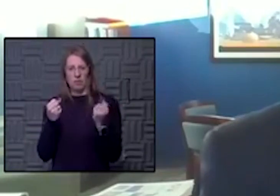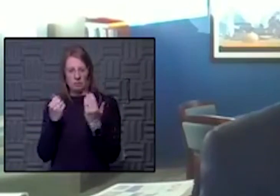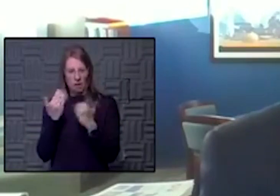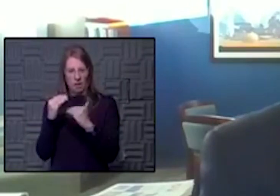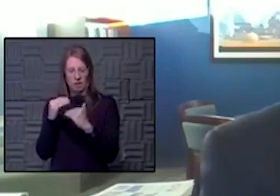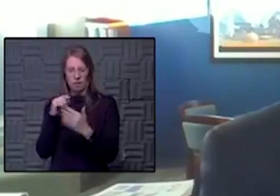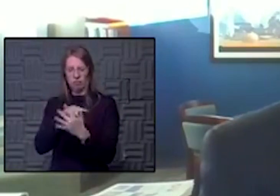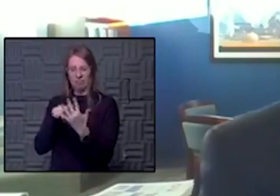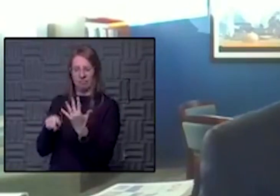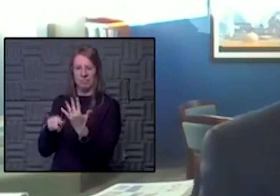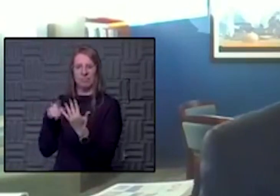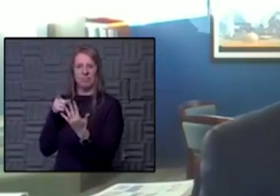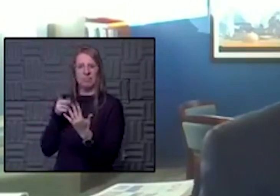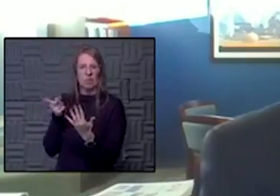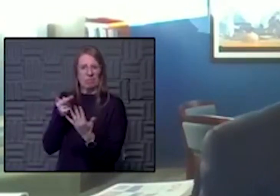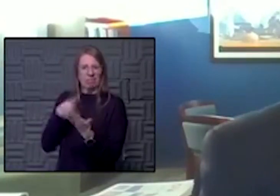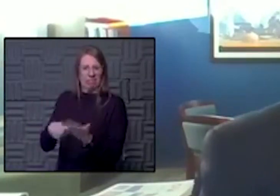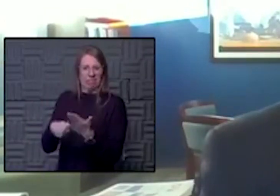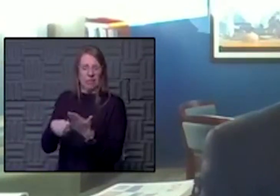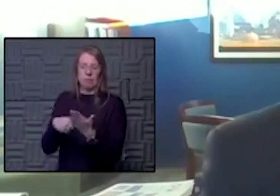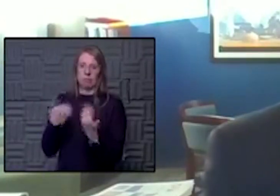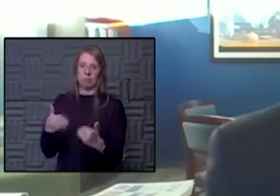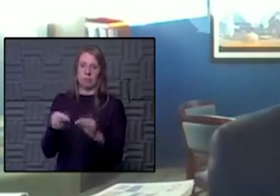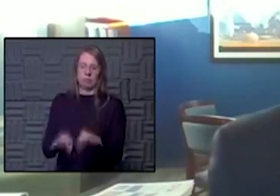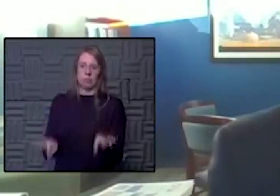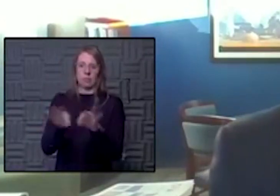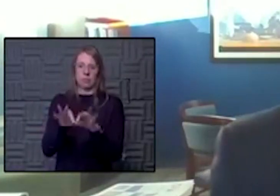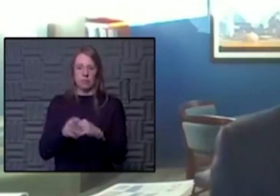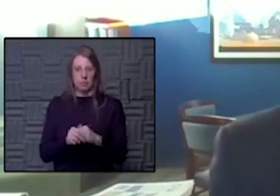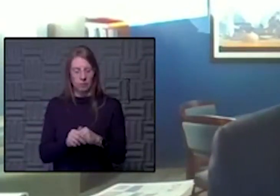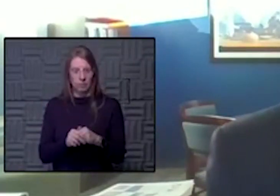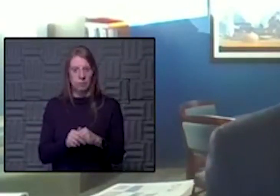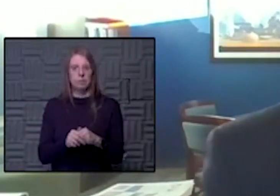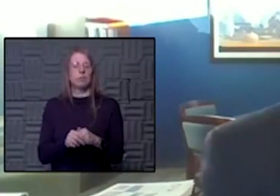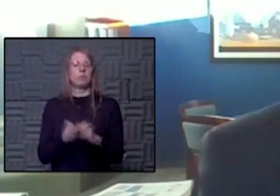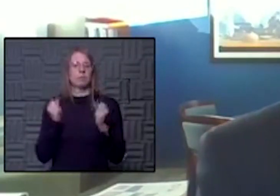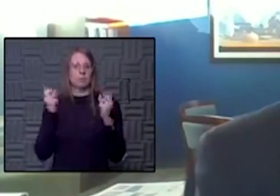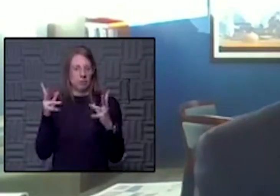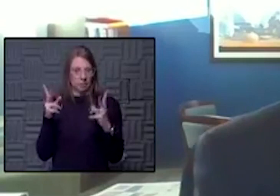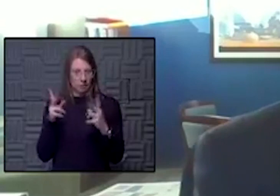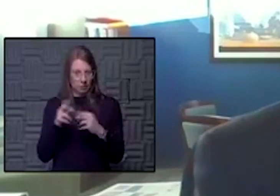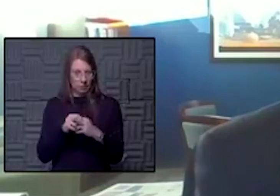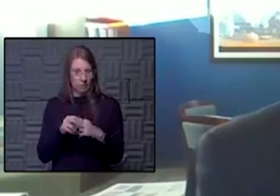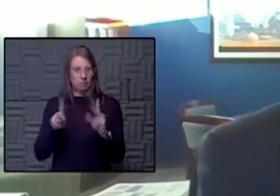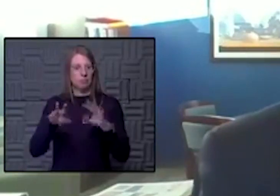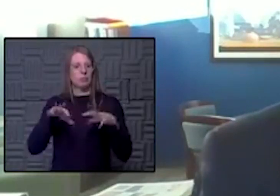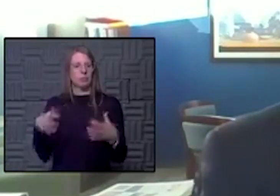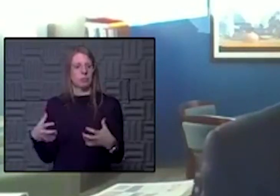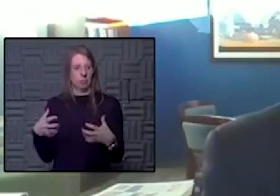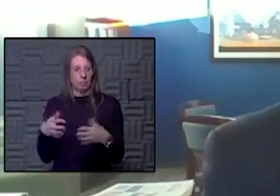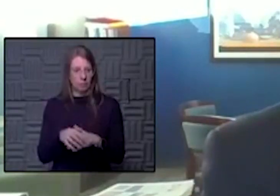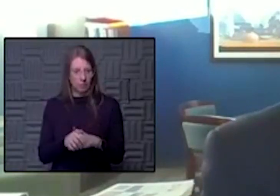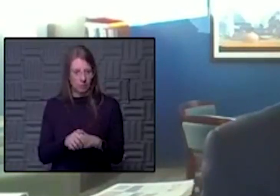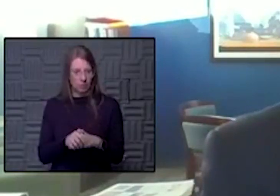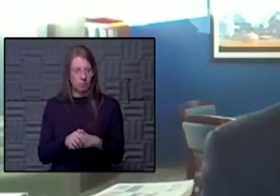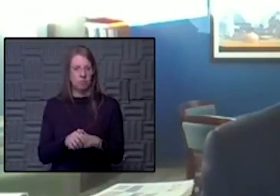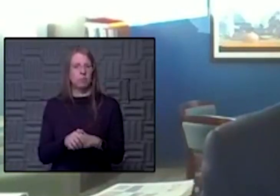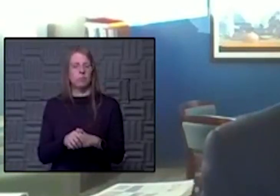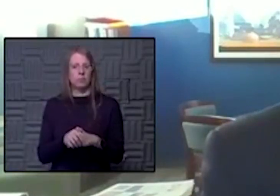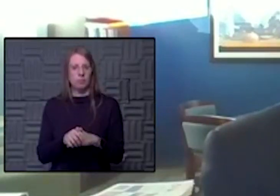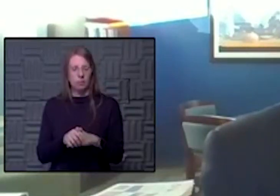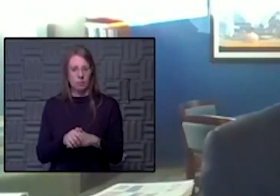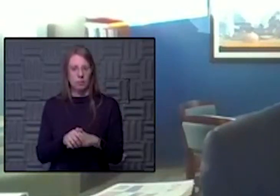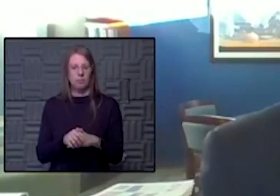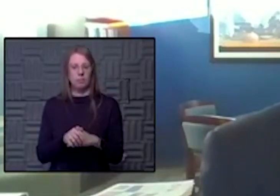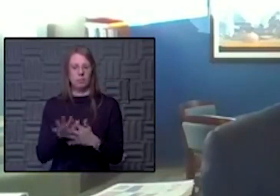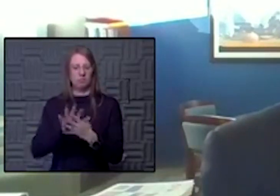critical. You know, the larger the percent of the population that would adhere to those, I think, would go a long ways to help